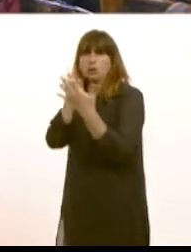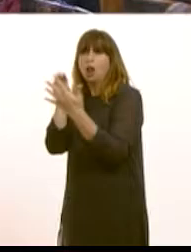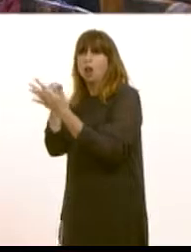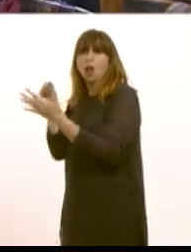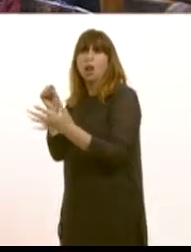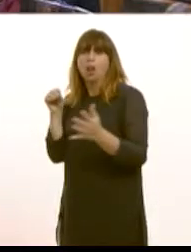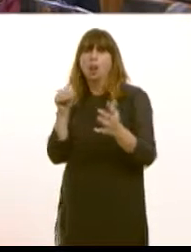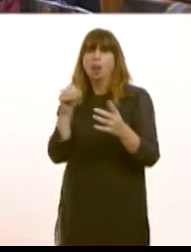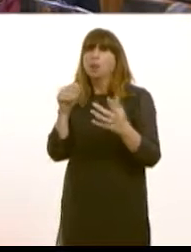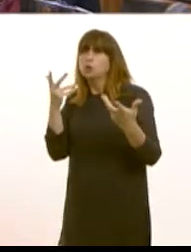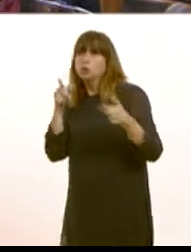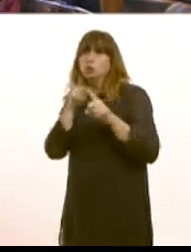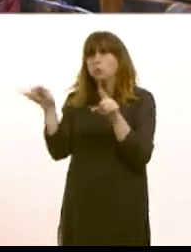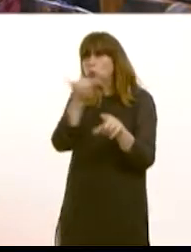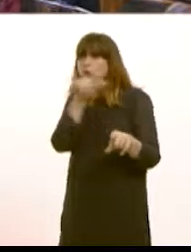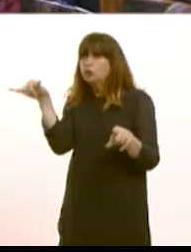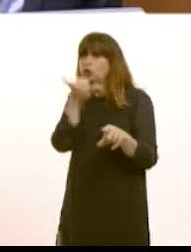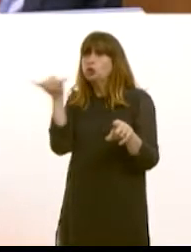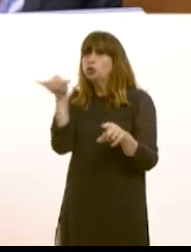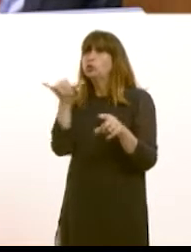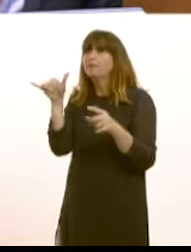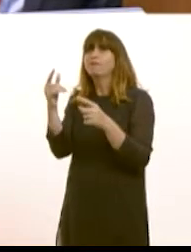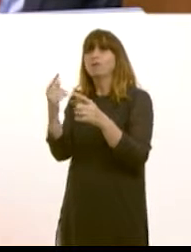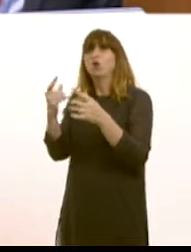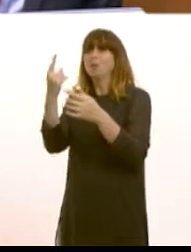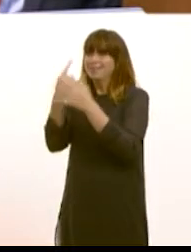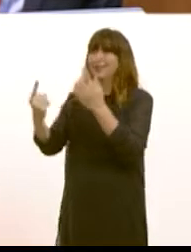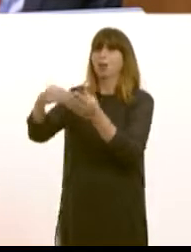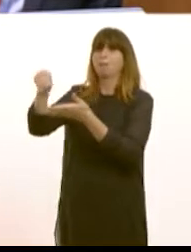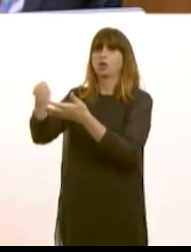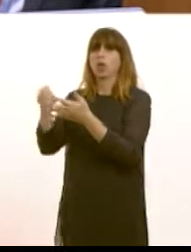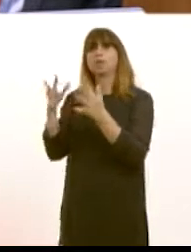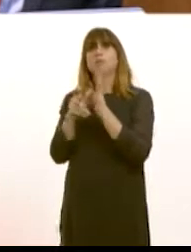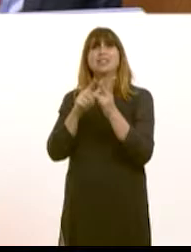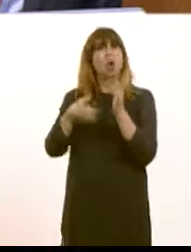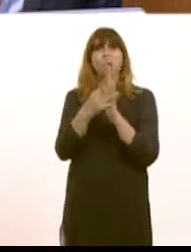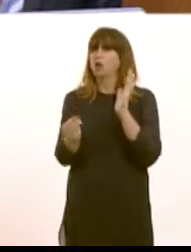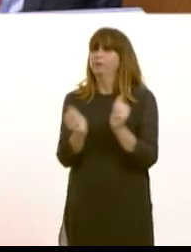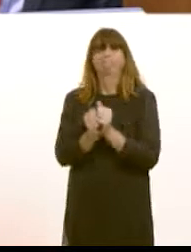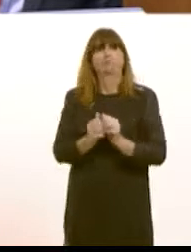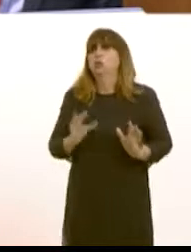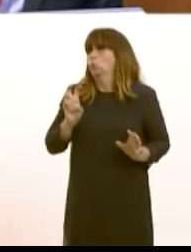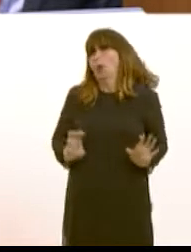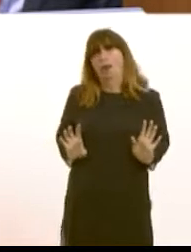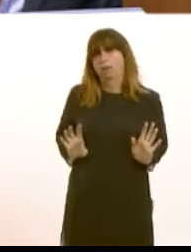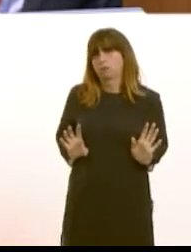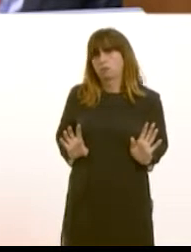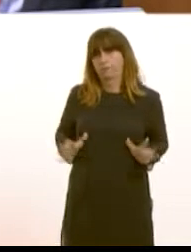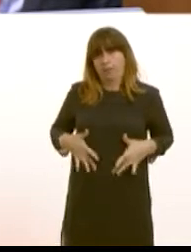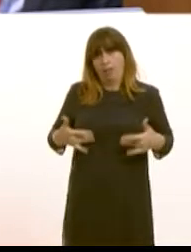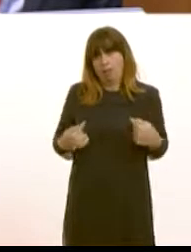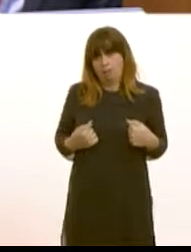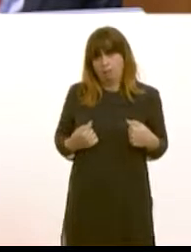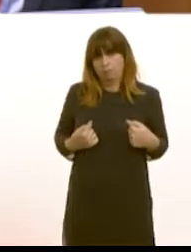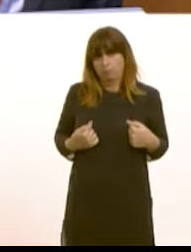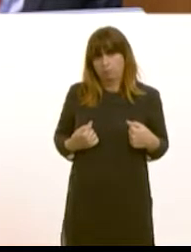least partial access to the single market. The WTO model doesn't work, to my mind, as far as Wales is concerned. But we do need